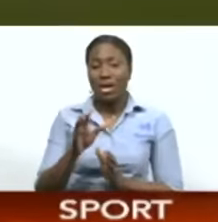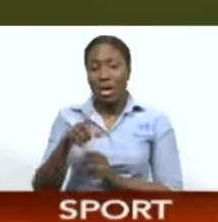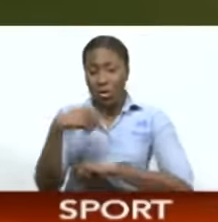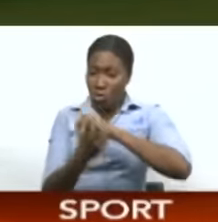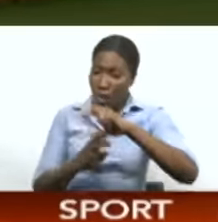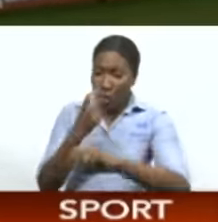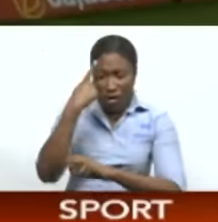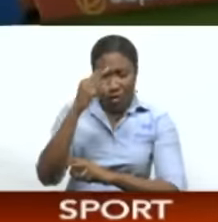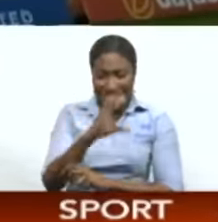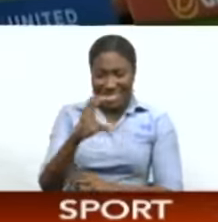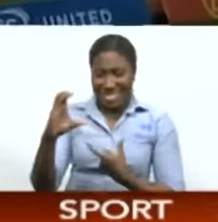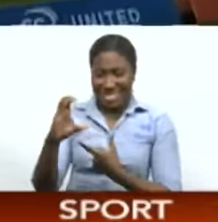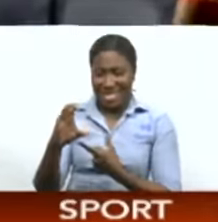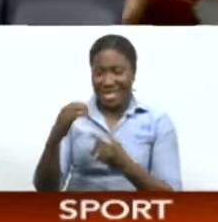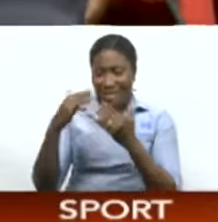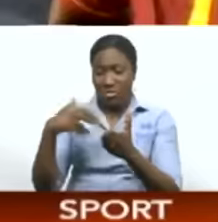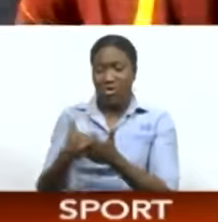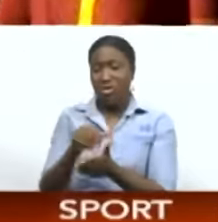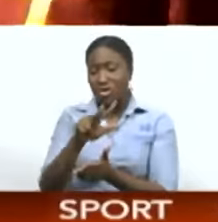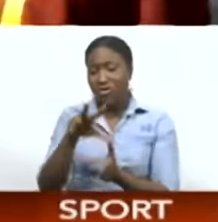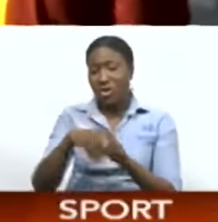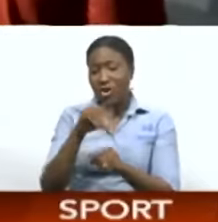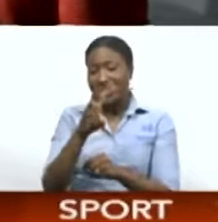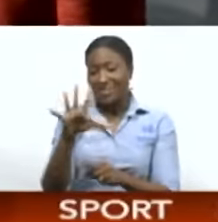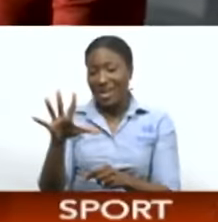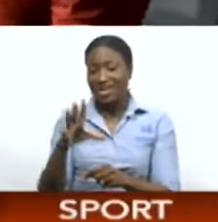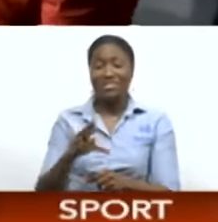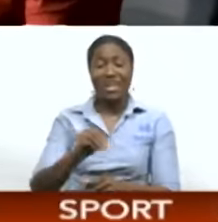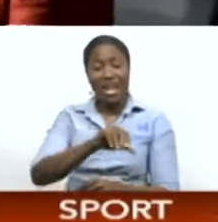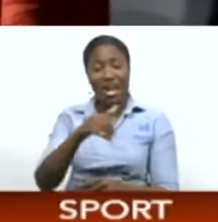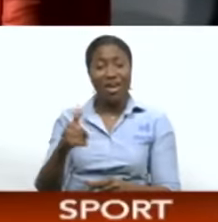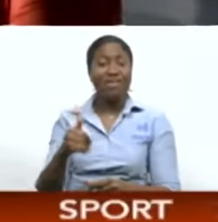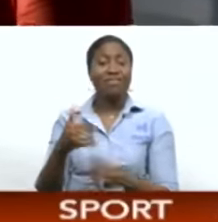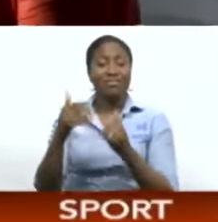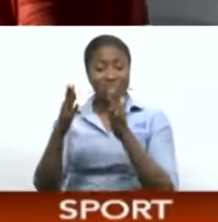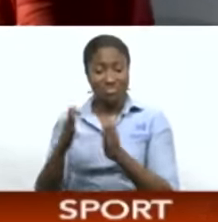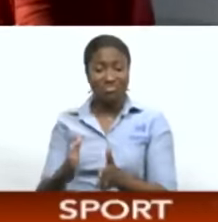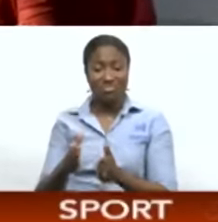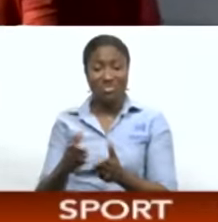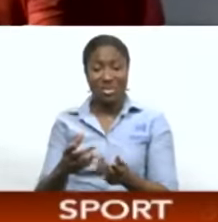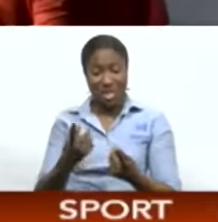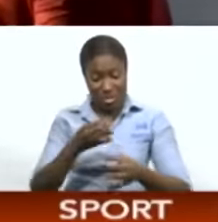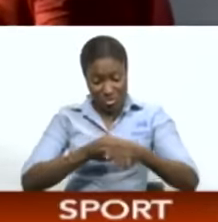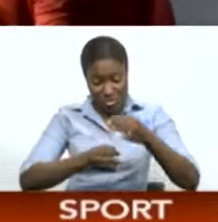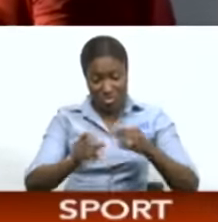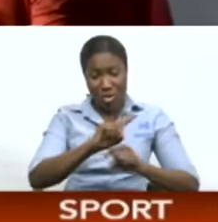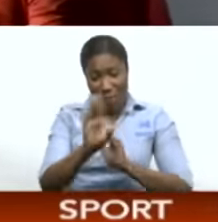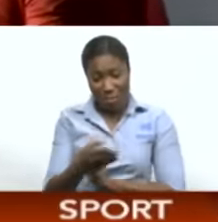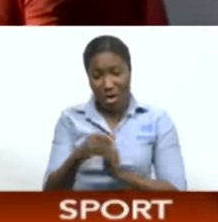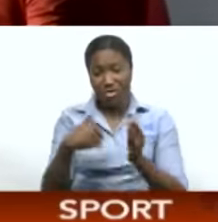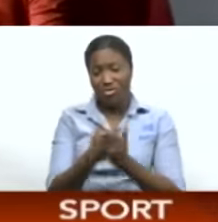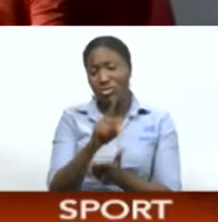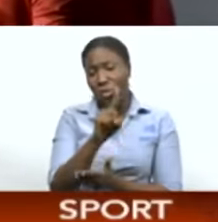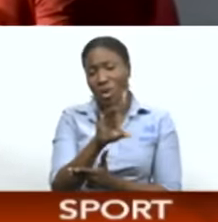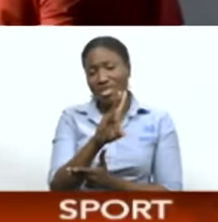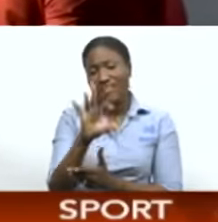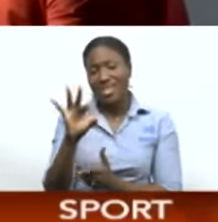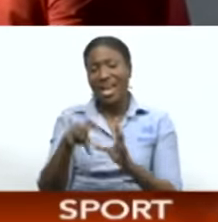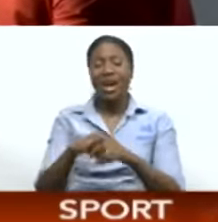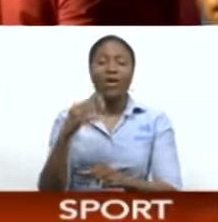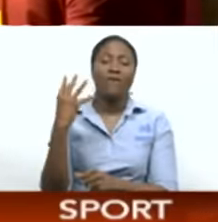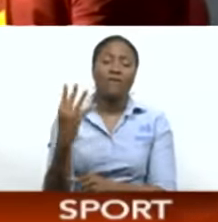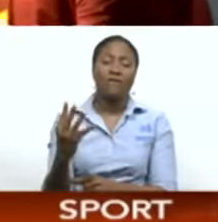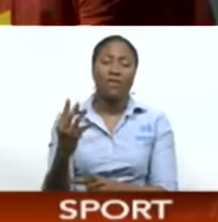Esi Thorne claimed three for 65. And the current score sees in their reply CCC a 179 for